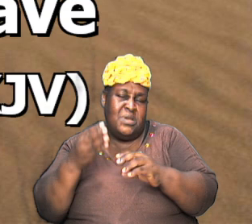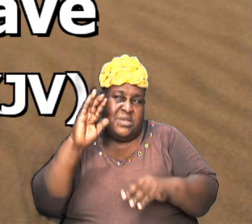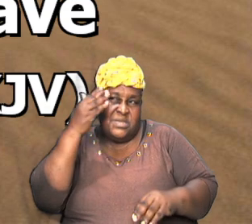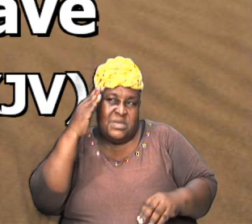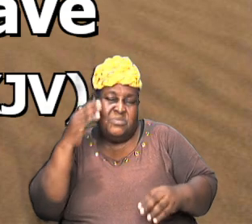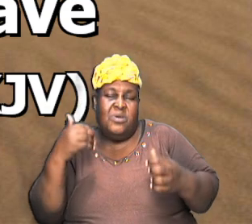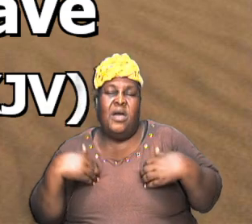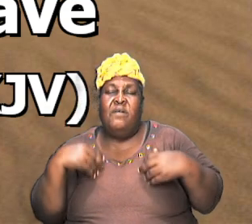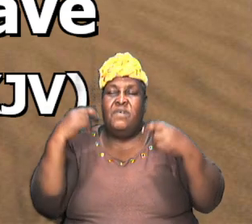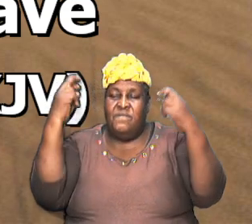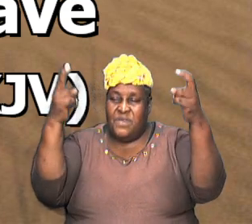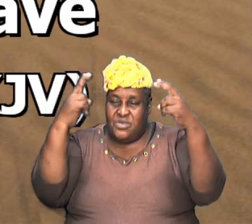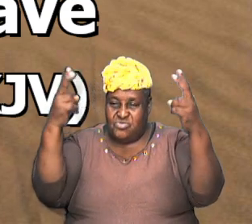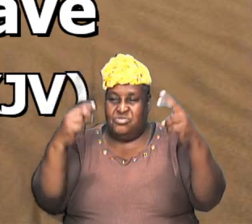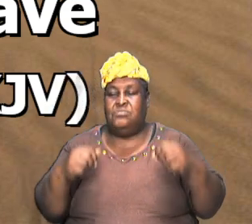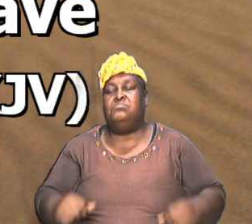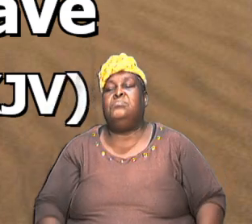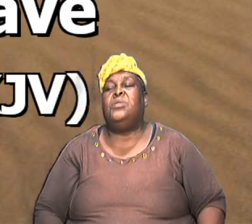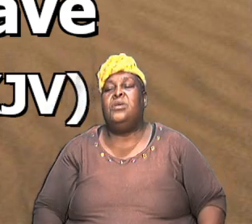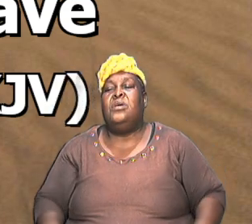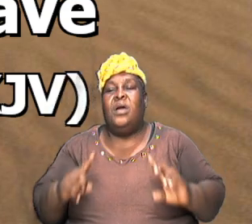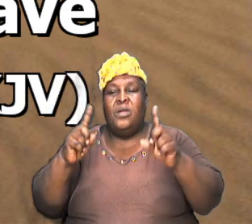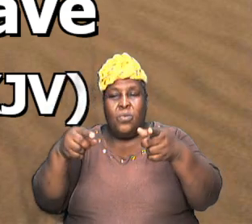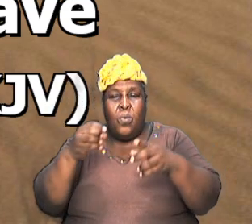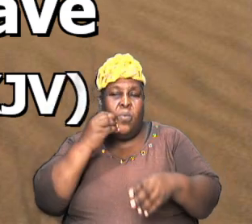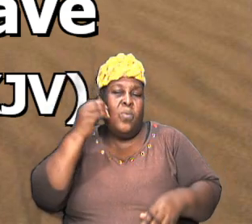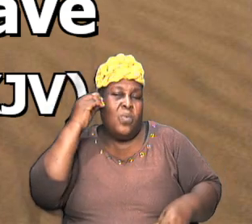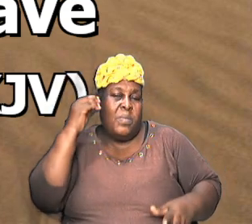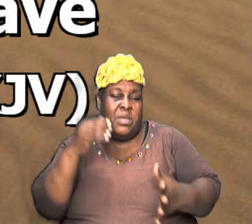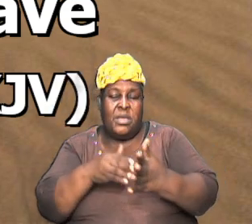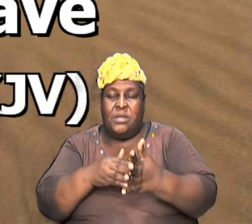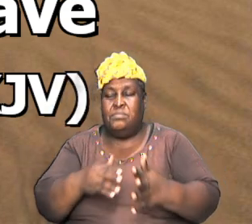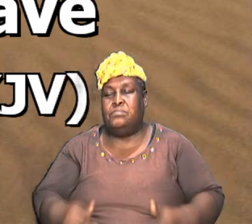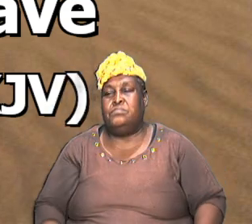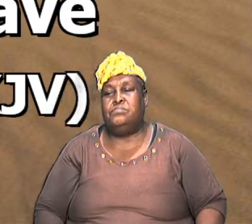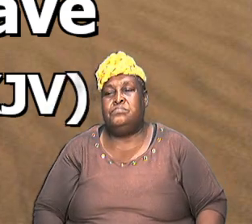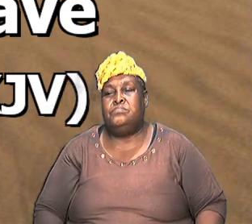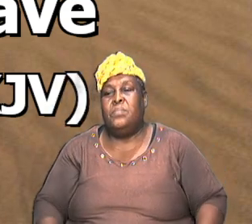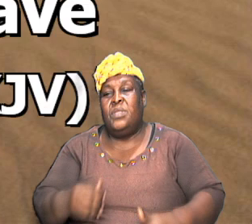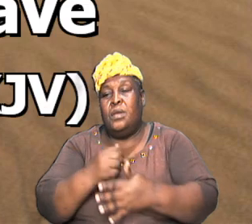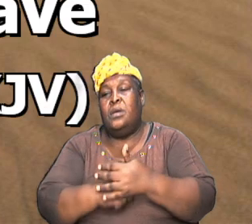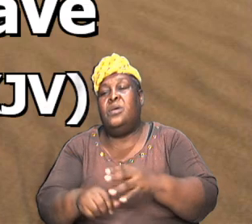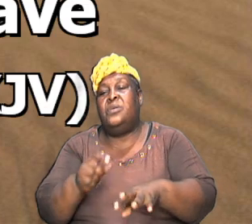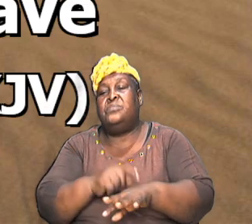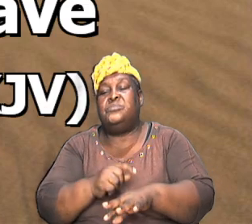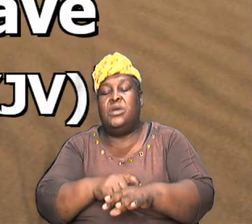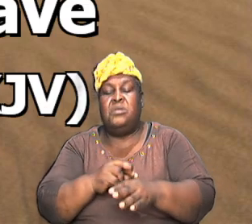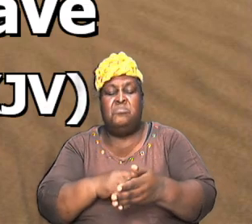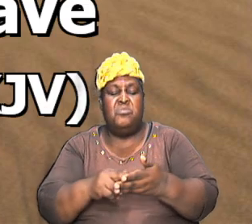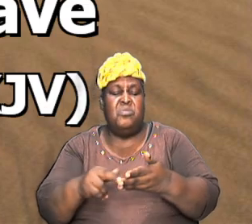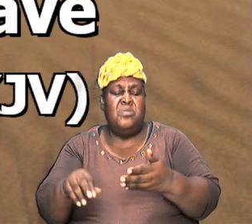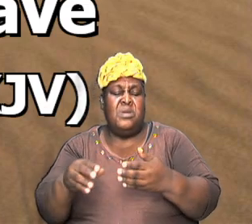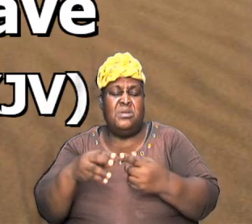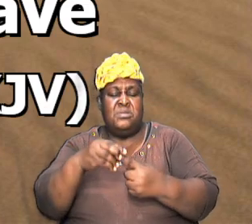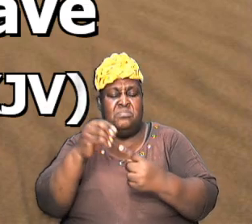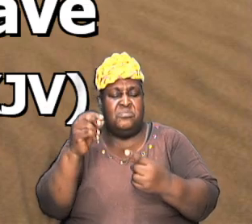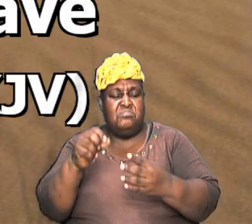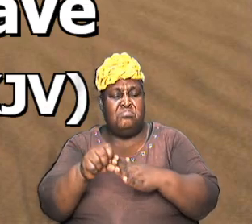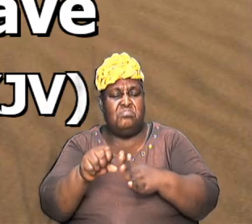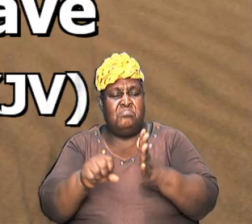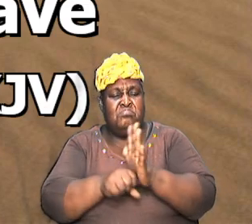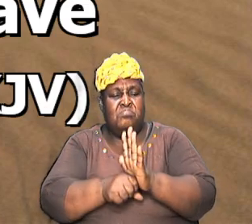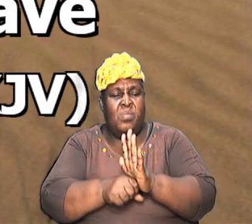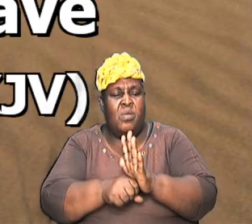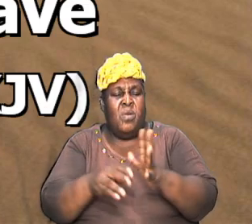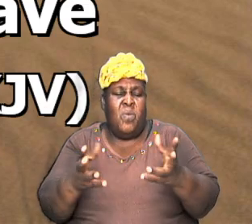a victory and just get up and move on and turn back and go back home so sometimes we read particular scriptures but it